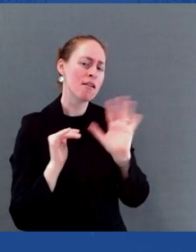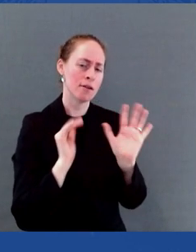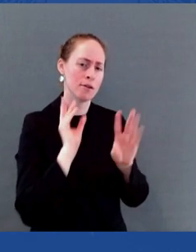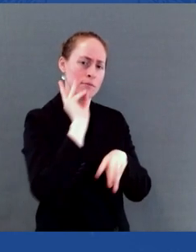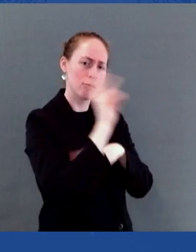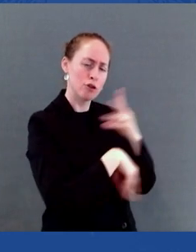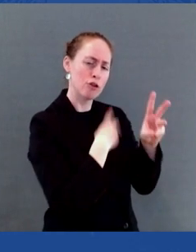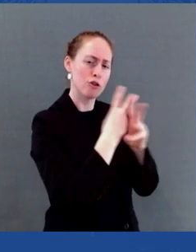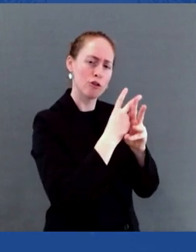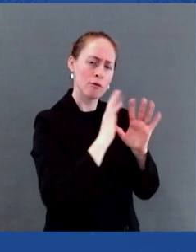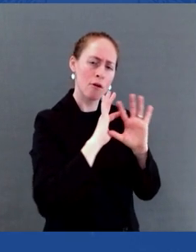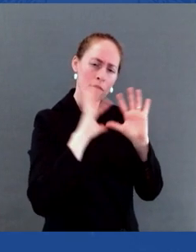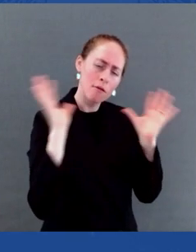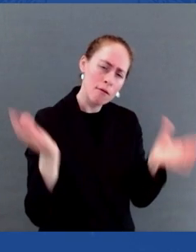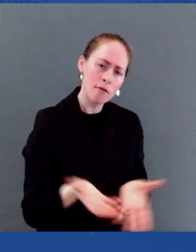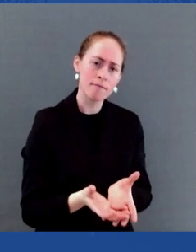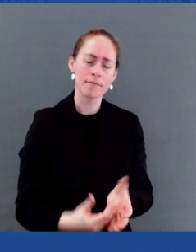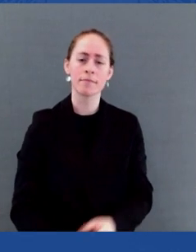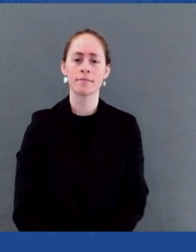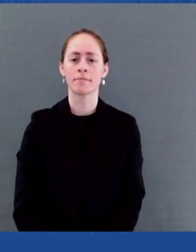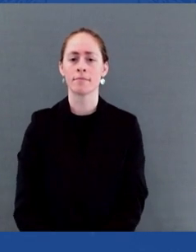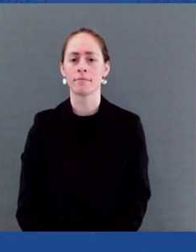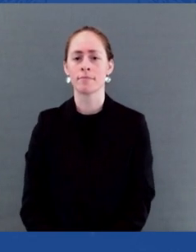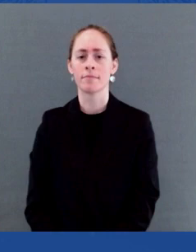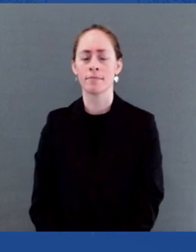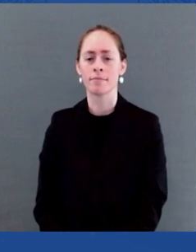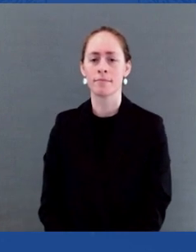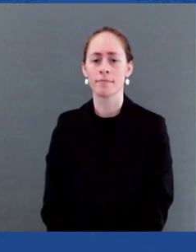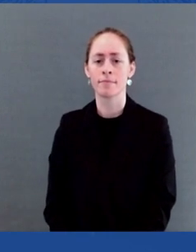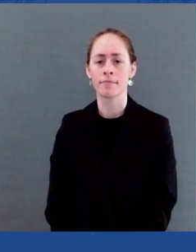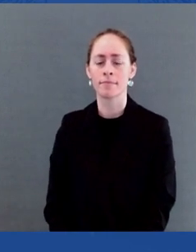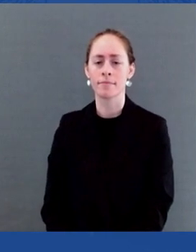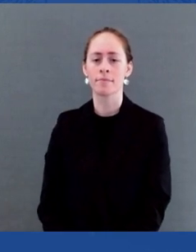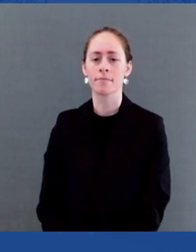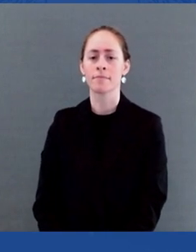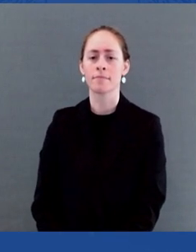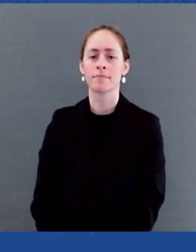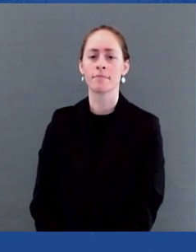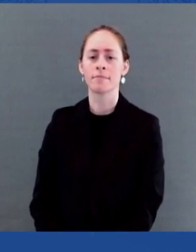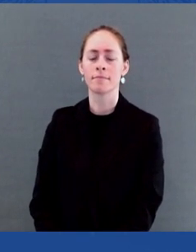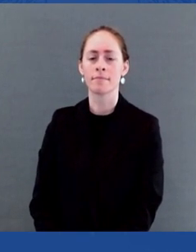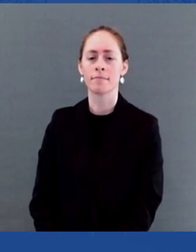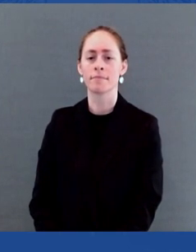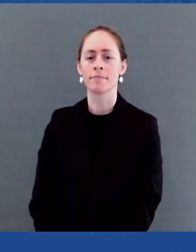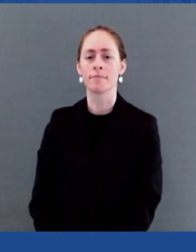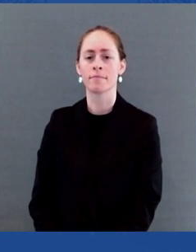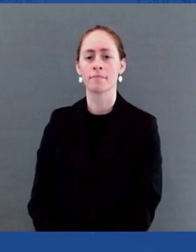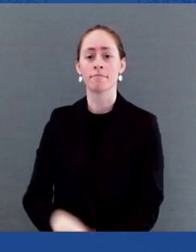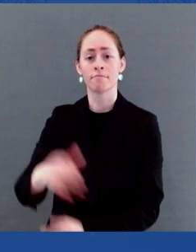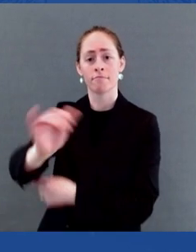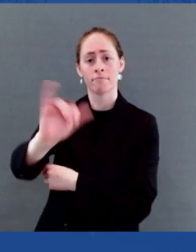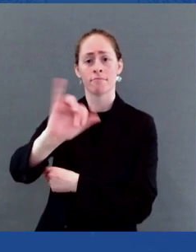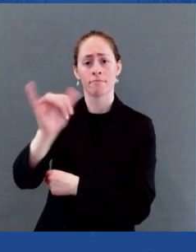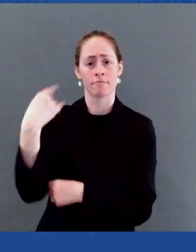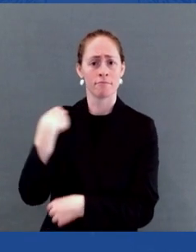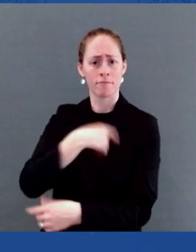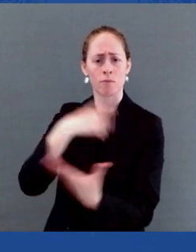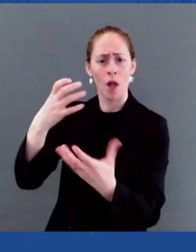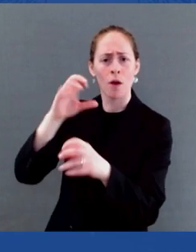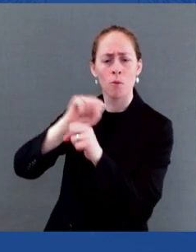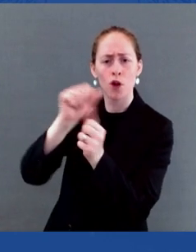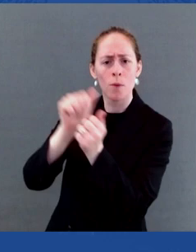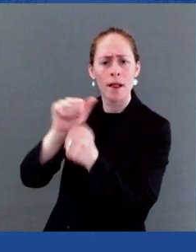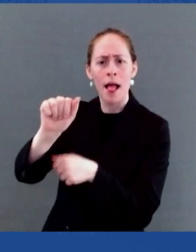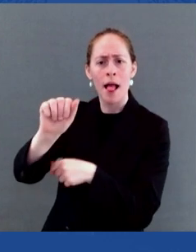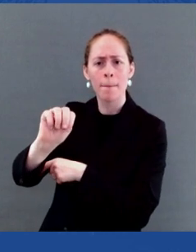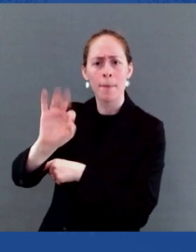working with countries around the world to train health care workers and improve detection, apply the latest research and safest medications,